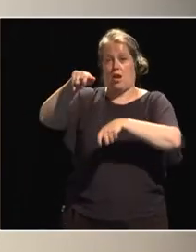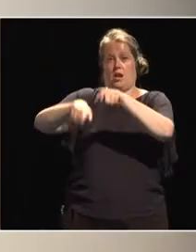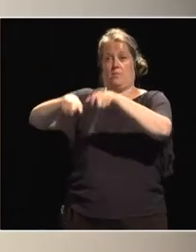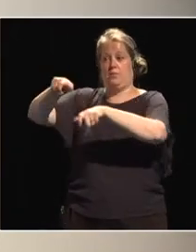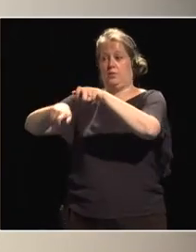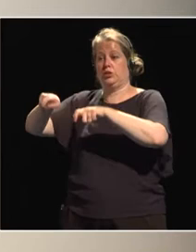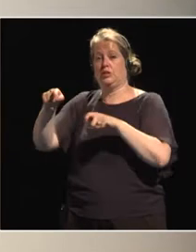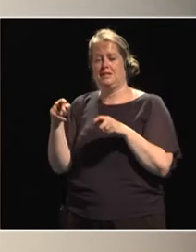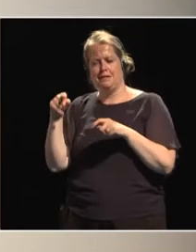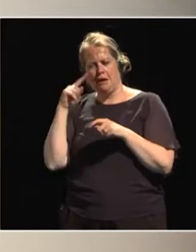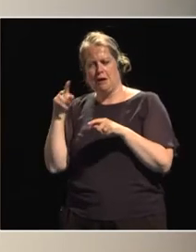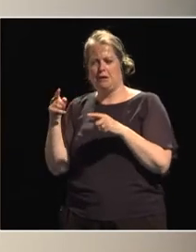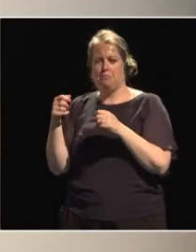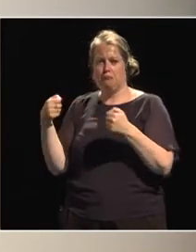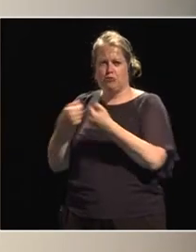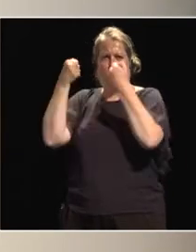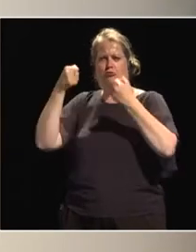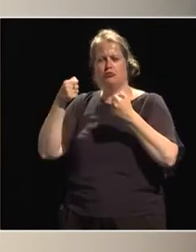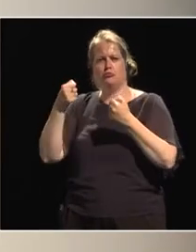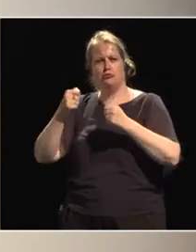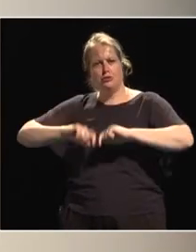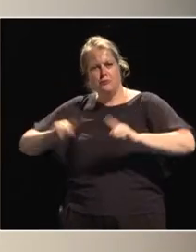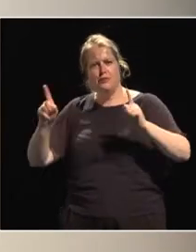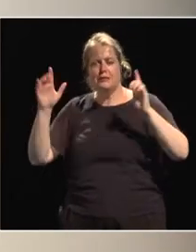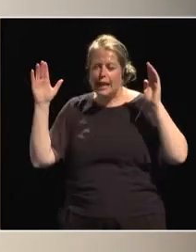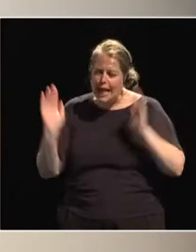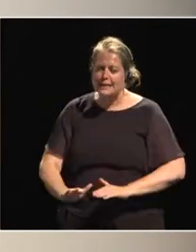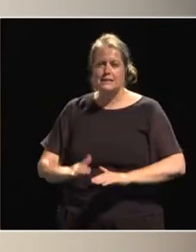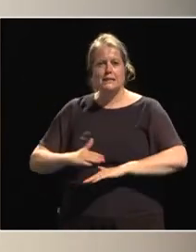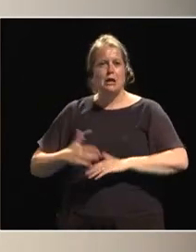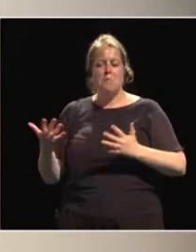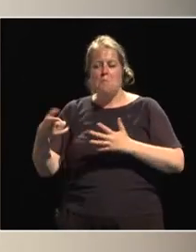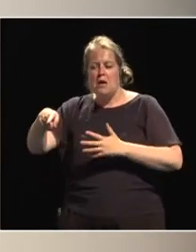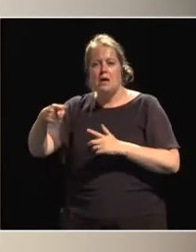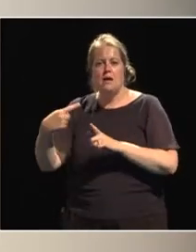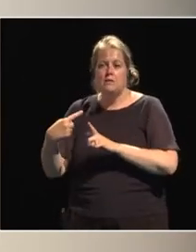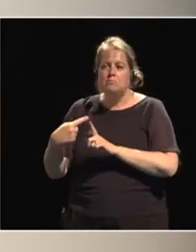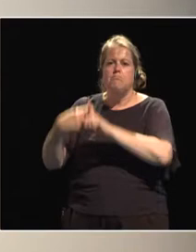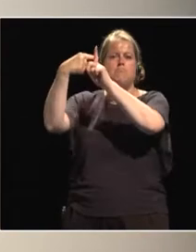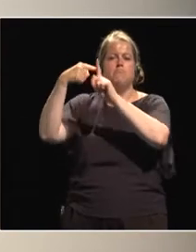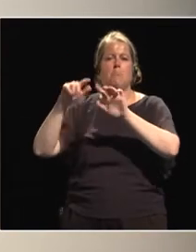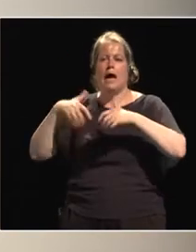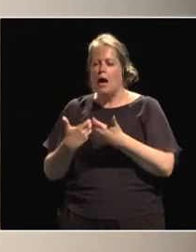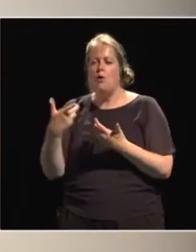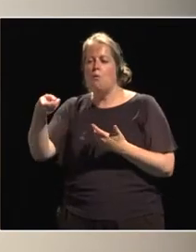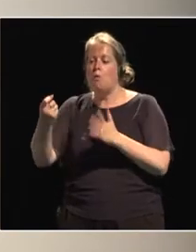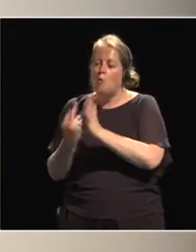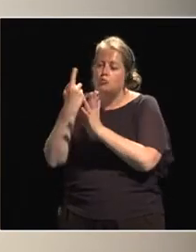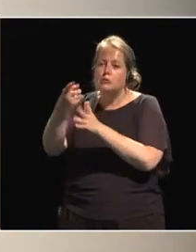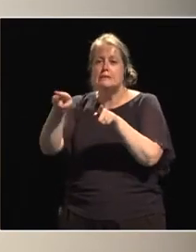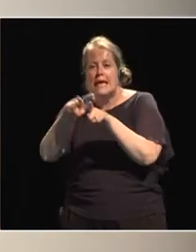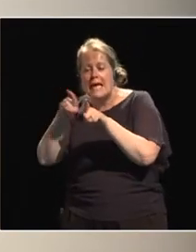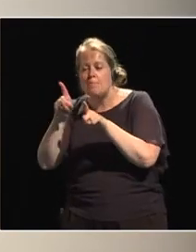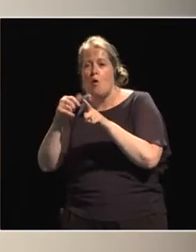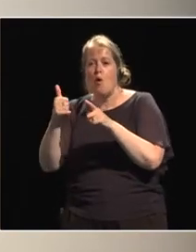less challenges, or what will they need to be successful? Will the opportunities be the same? Will they be bigger and better?